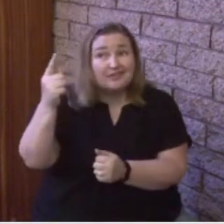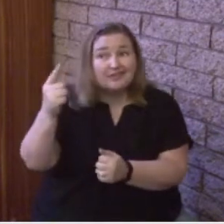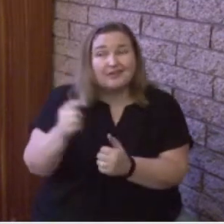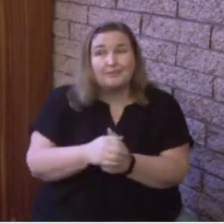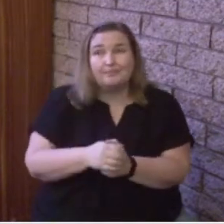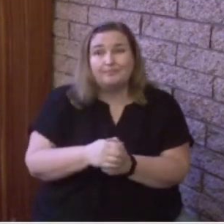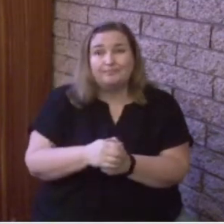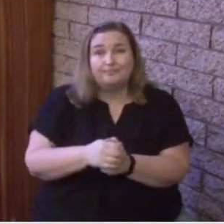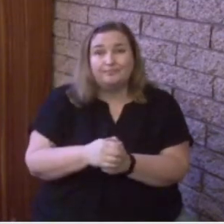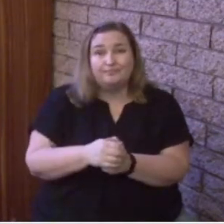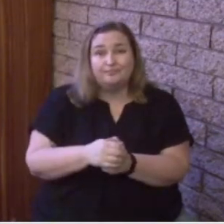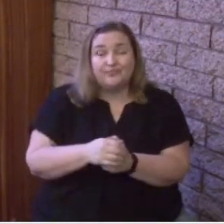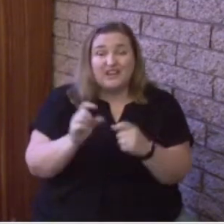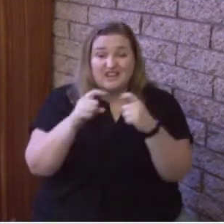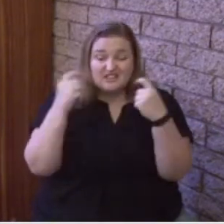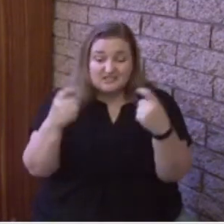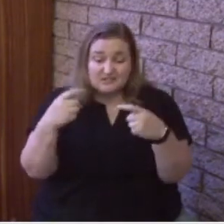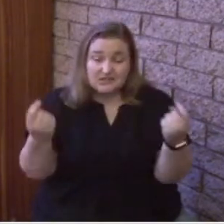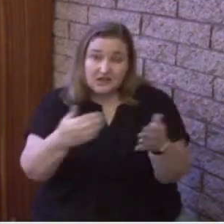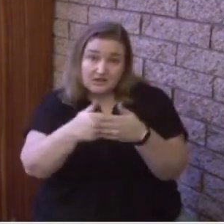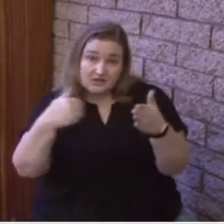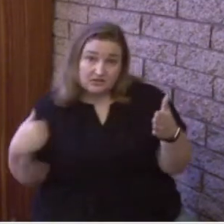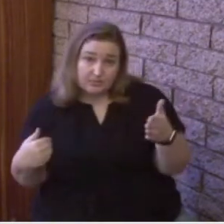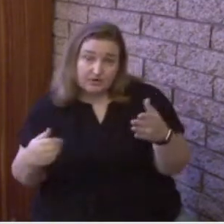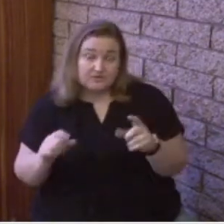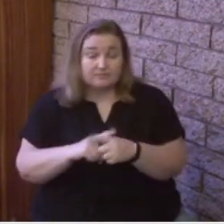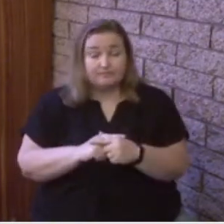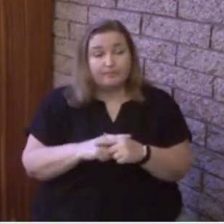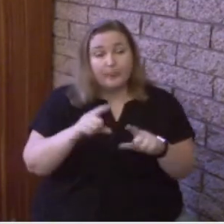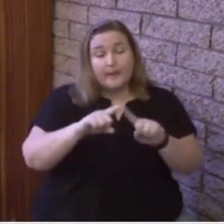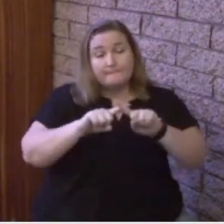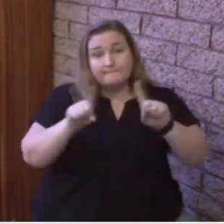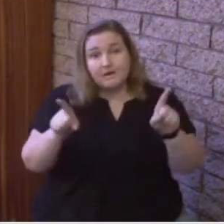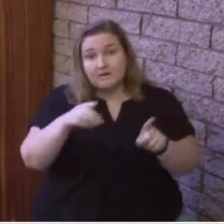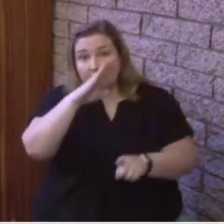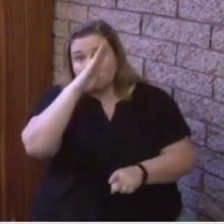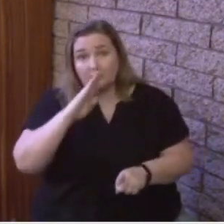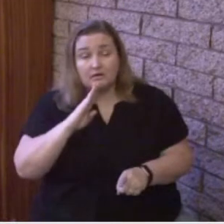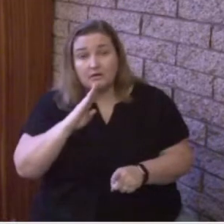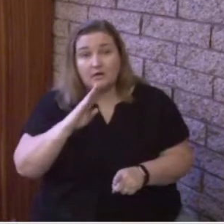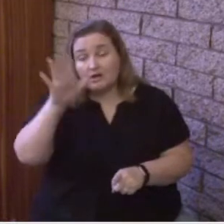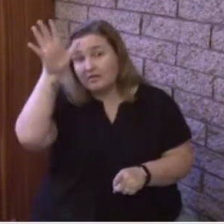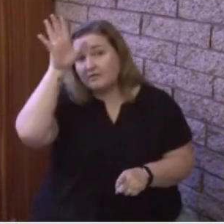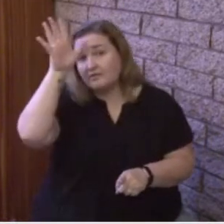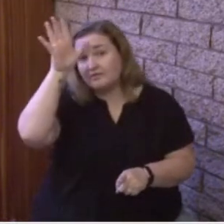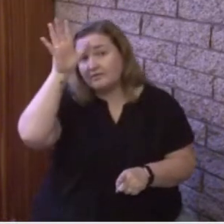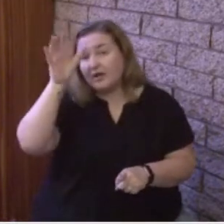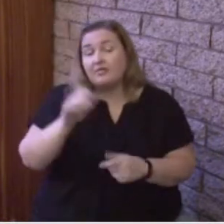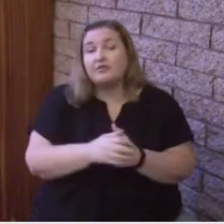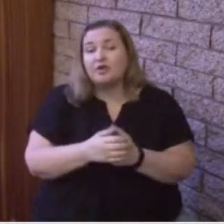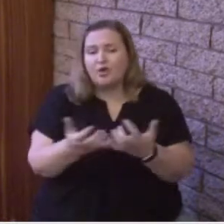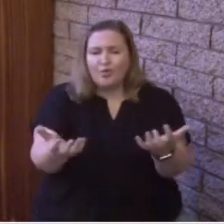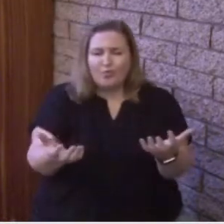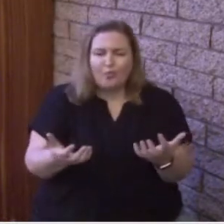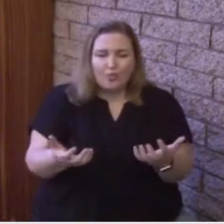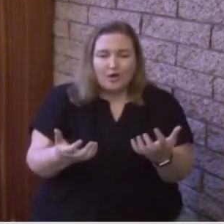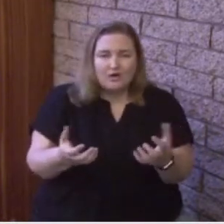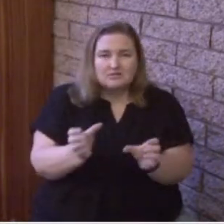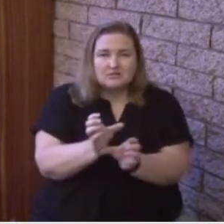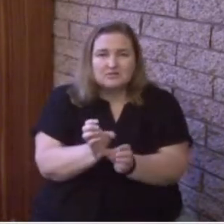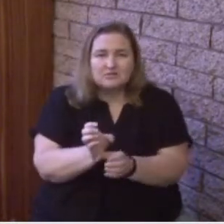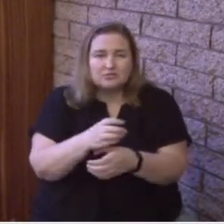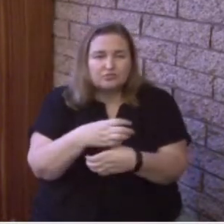But God the Father desires for His creation to again be in His presence.